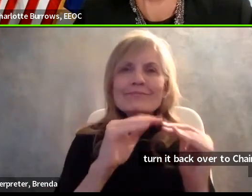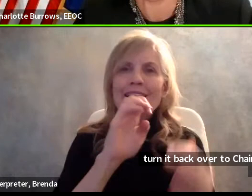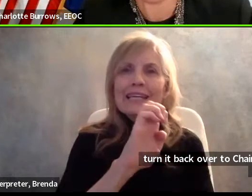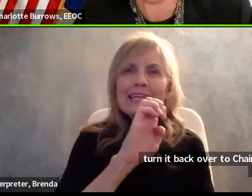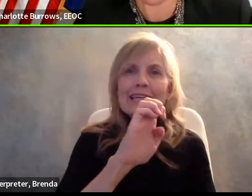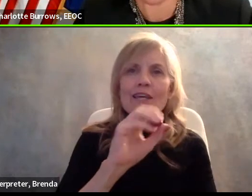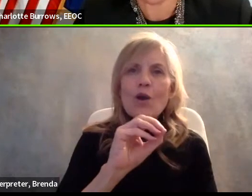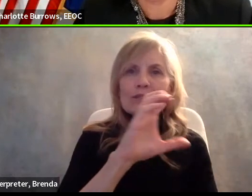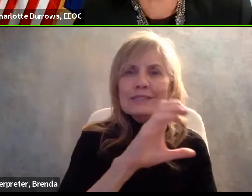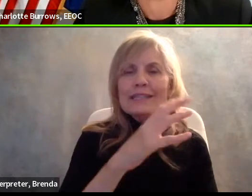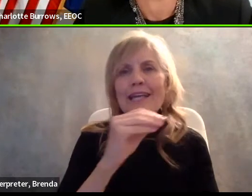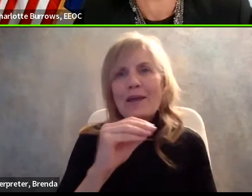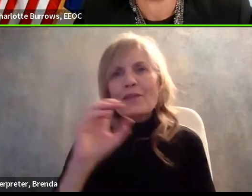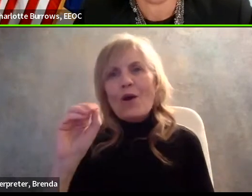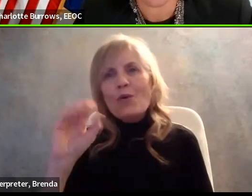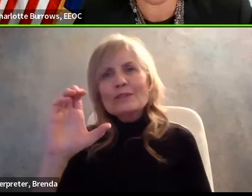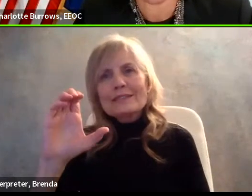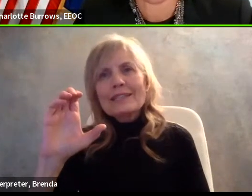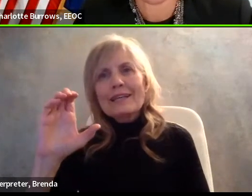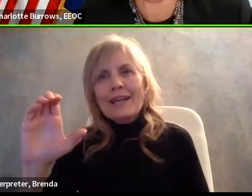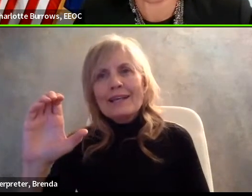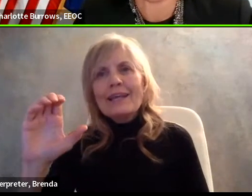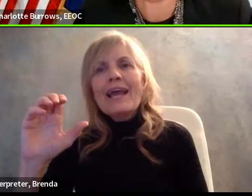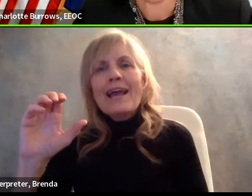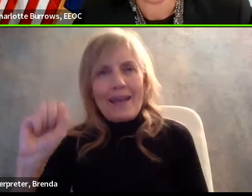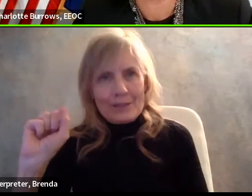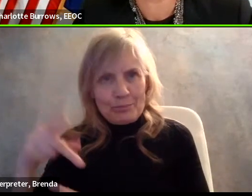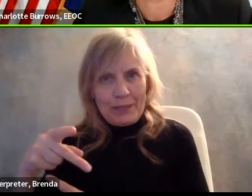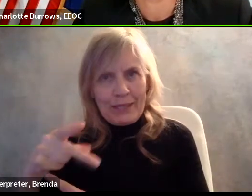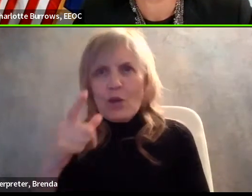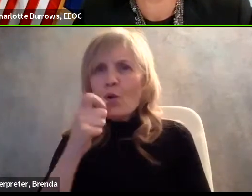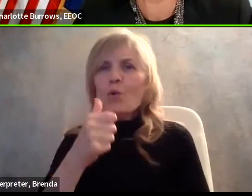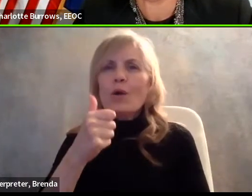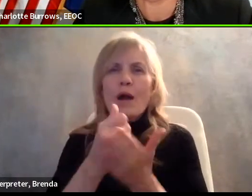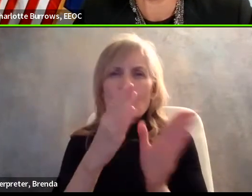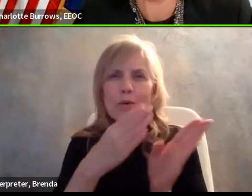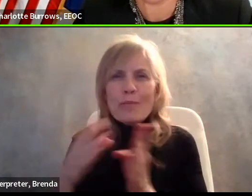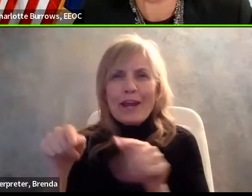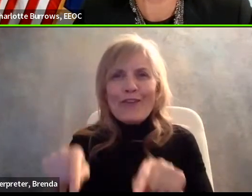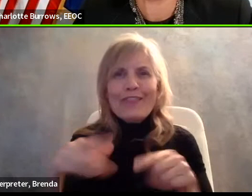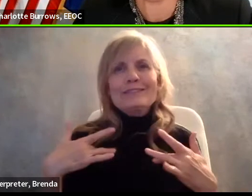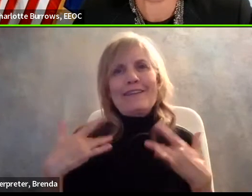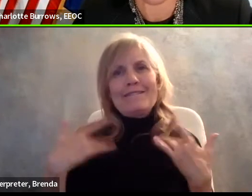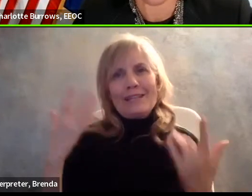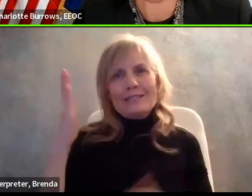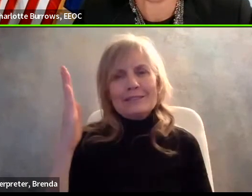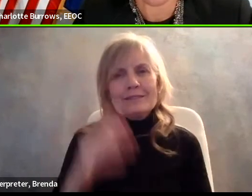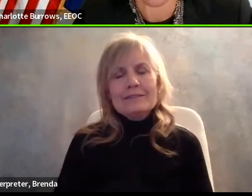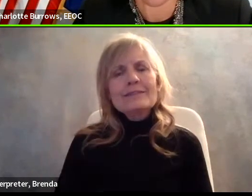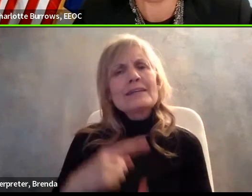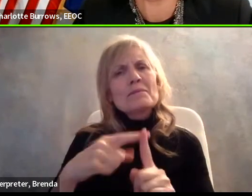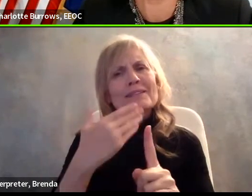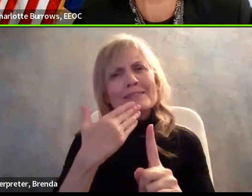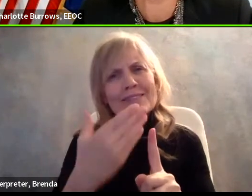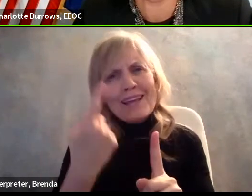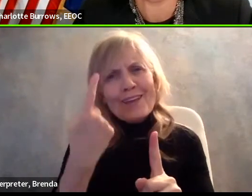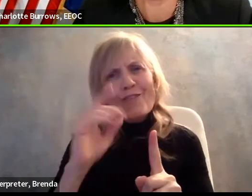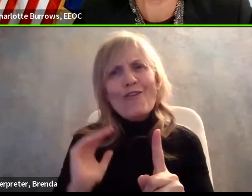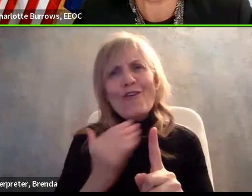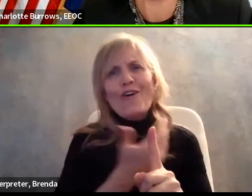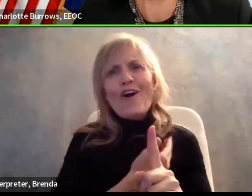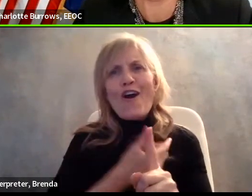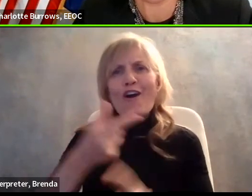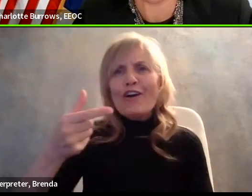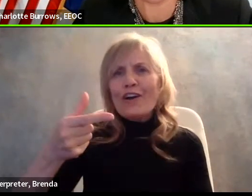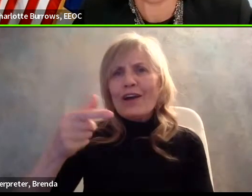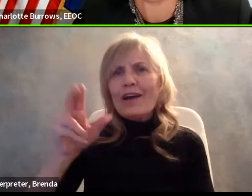the OFCCP, who helped prepare for today's event. And most of all, I'd really like to thank our distinguished guests for their time and really